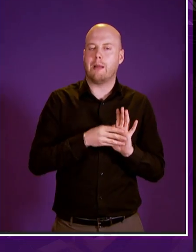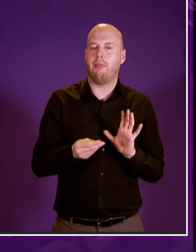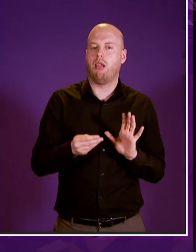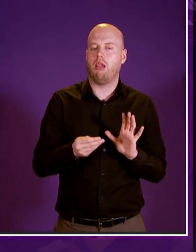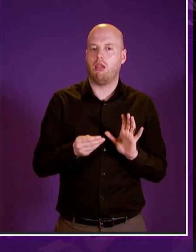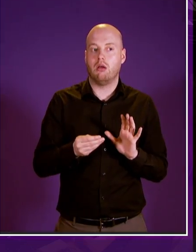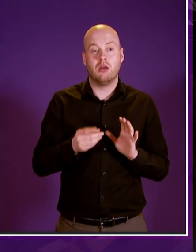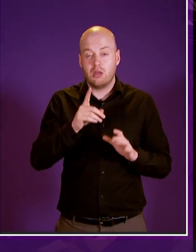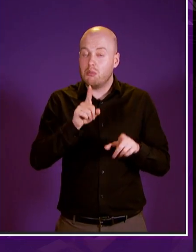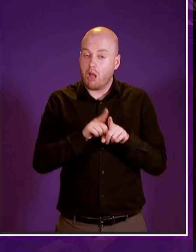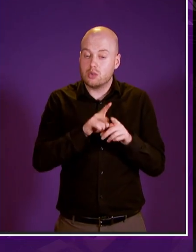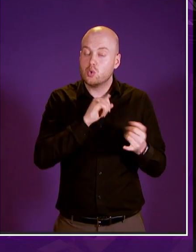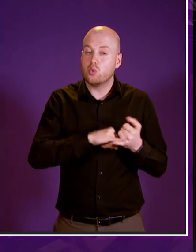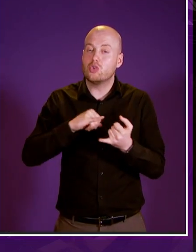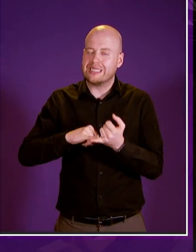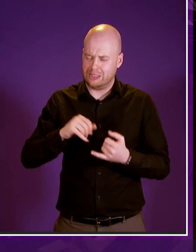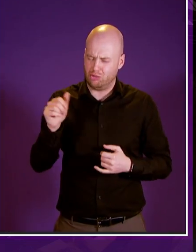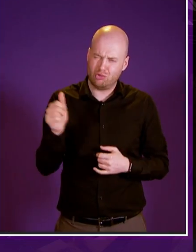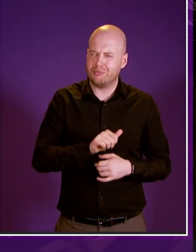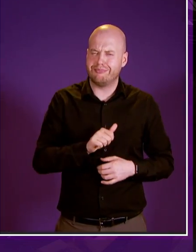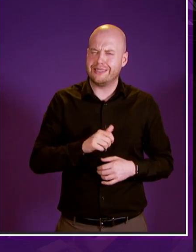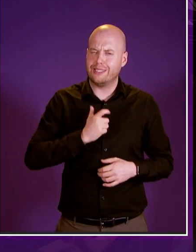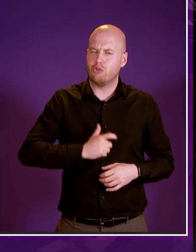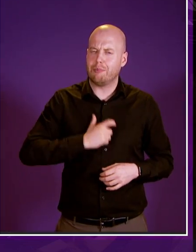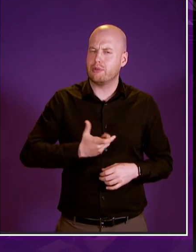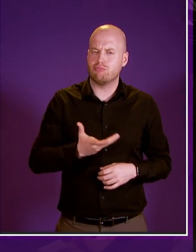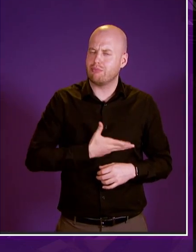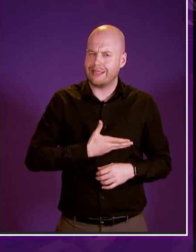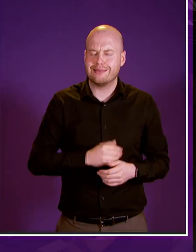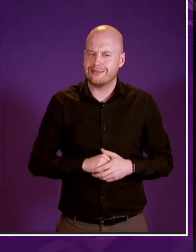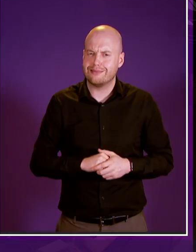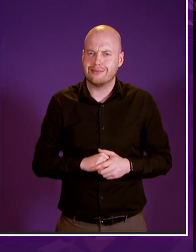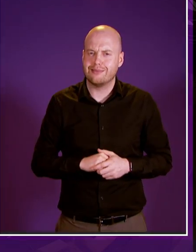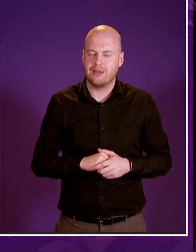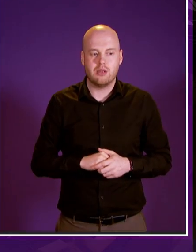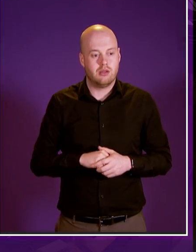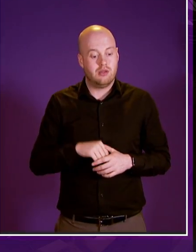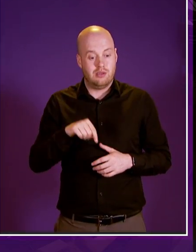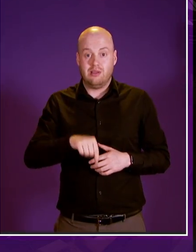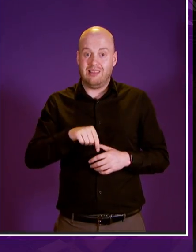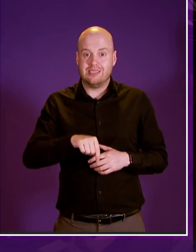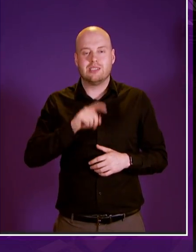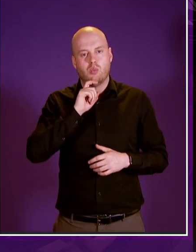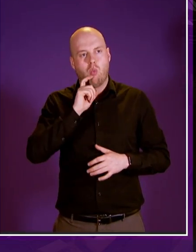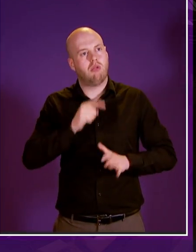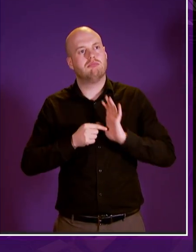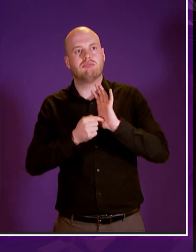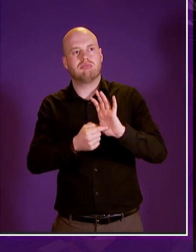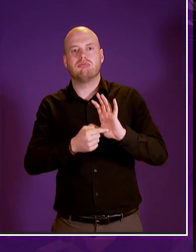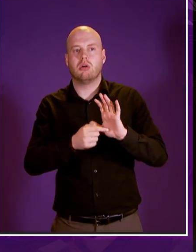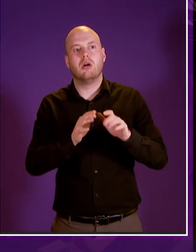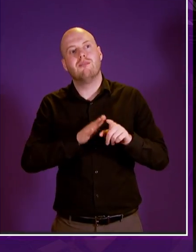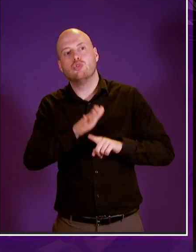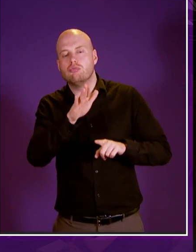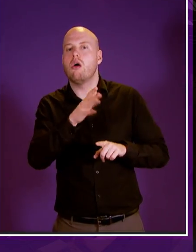right this new scottish social security system the scottish government are proposing is taking a big leap forward and paving the way for devolution of powers